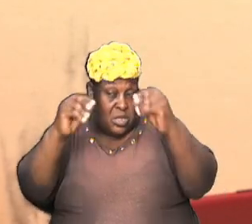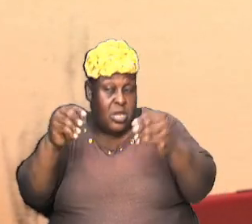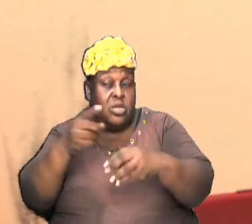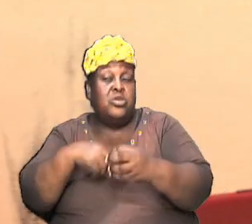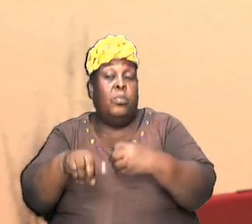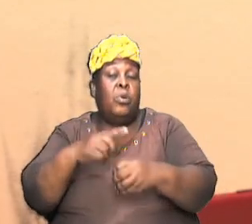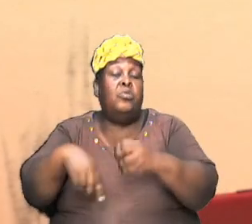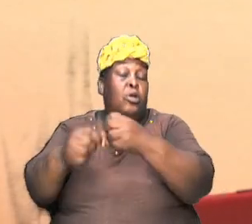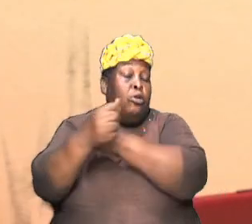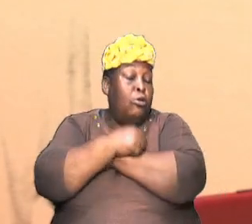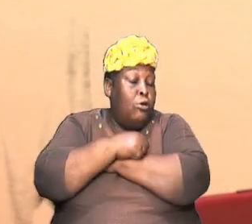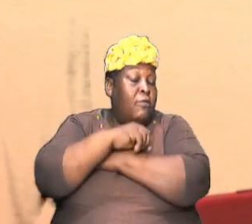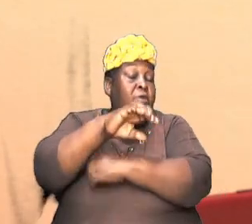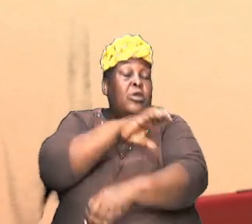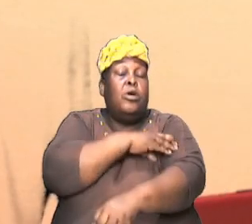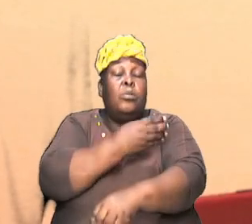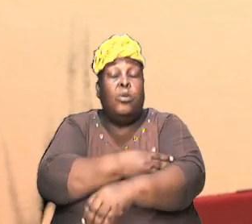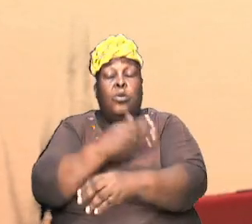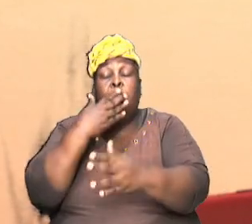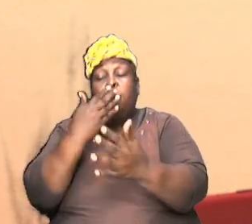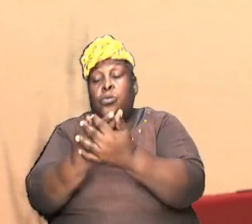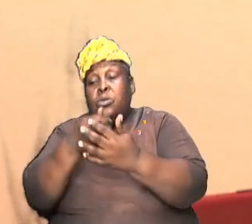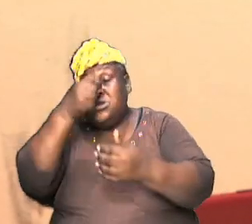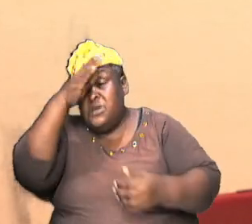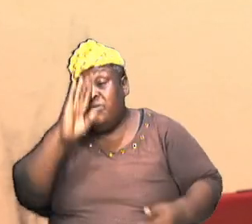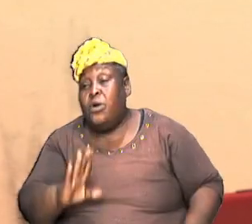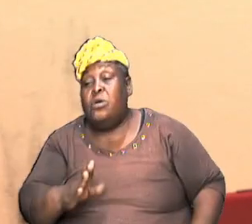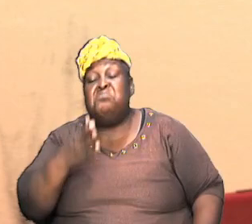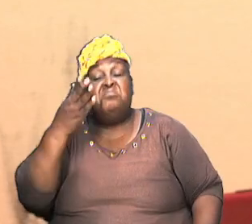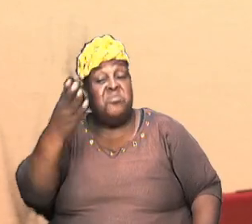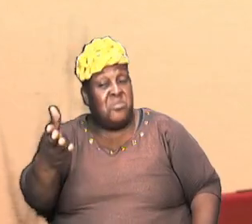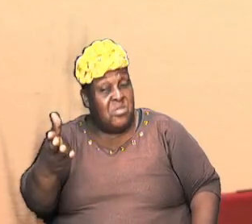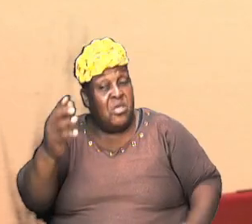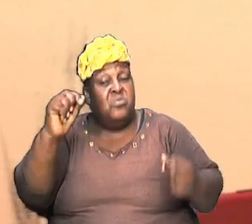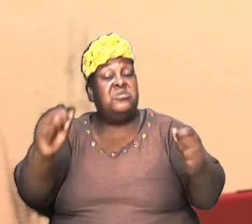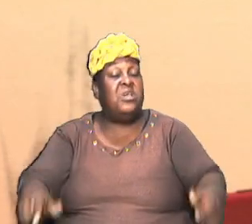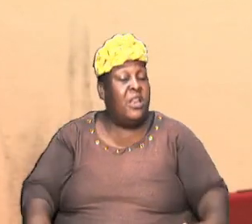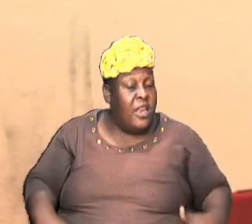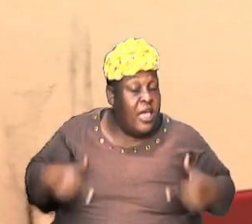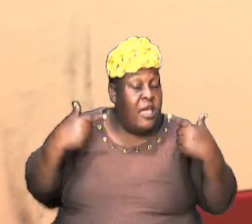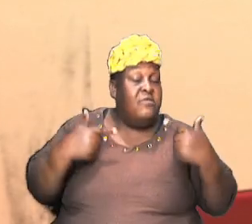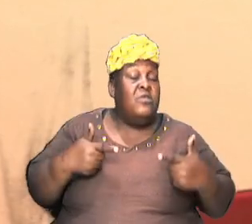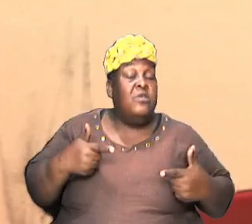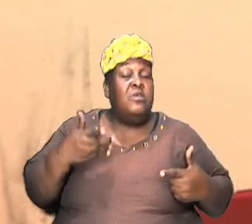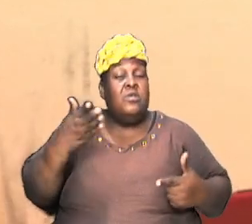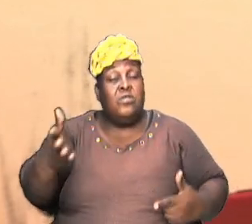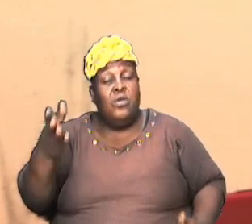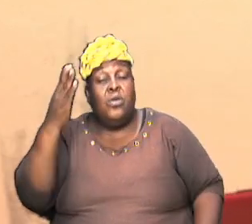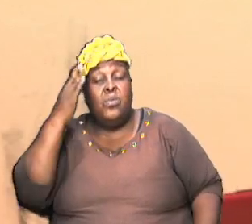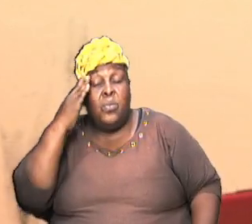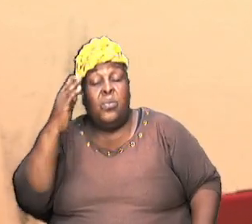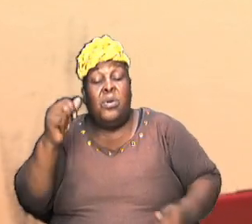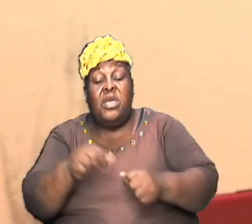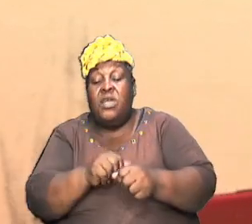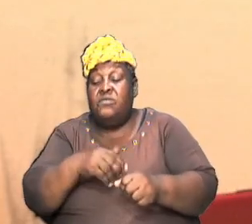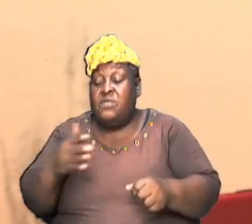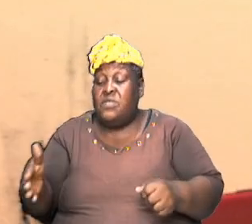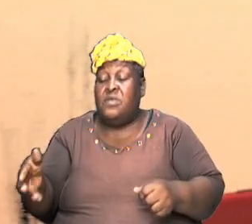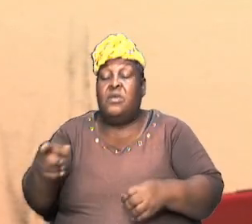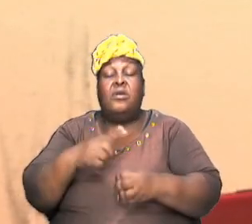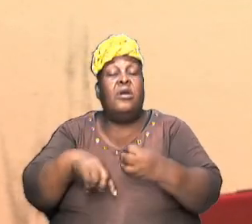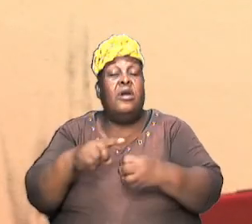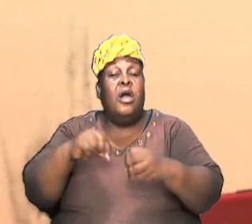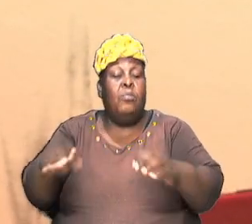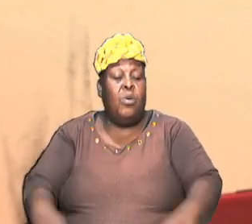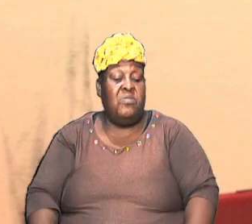grace and the power and the goodness of God they were around they knew everything about the flood and why the flood came because Noah was